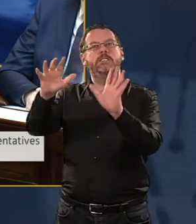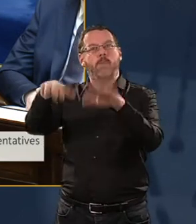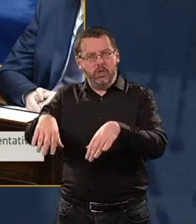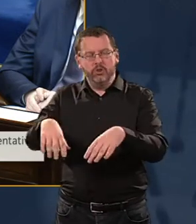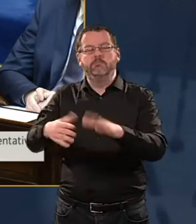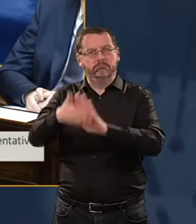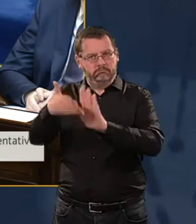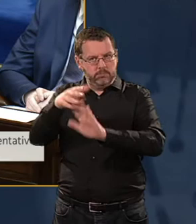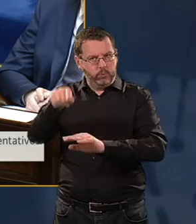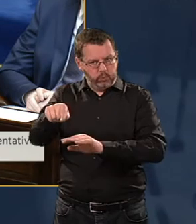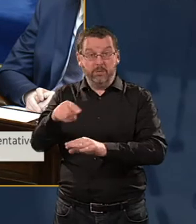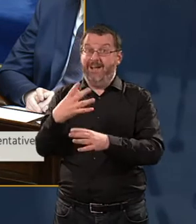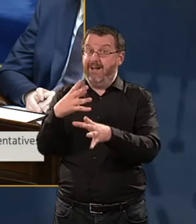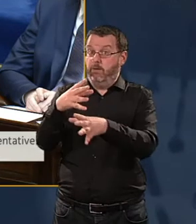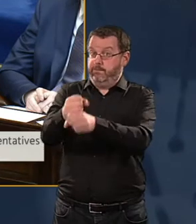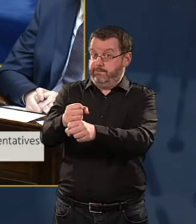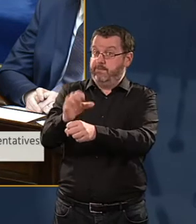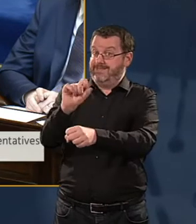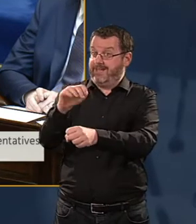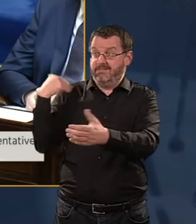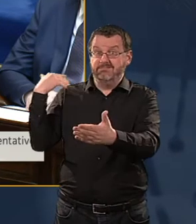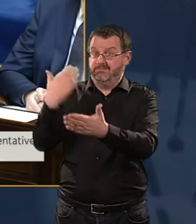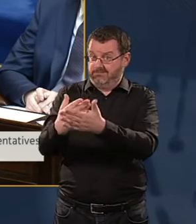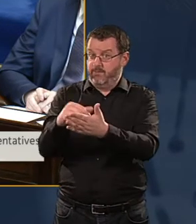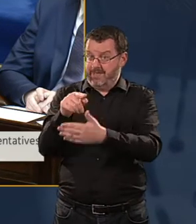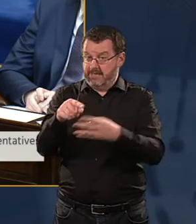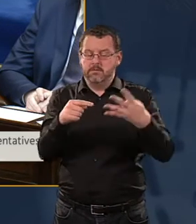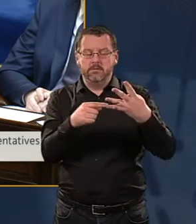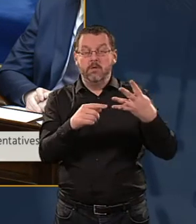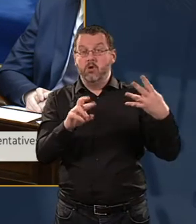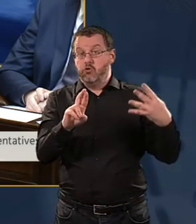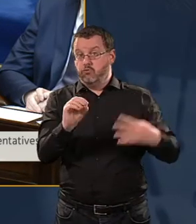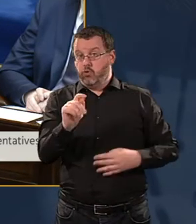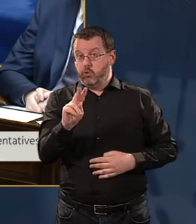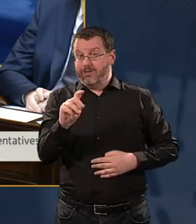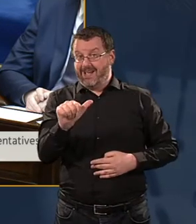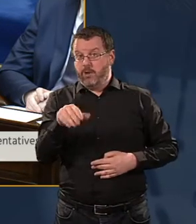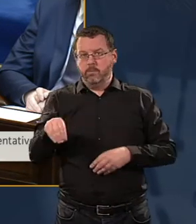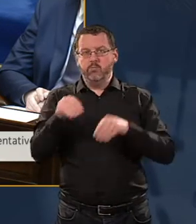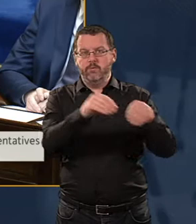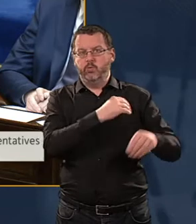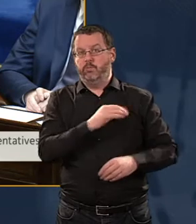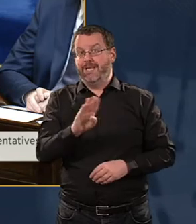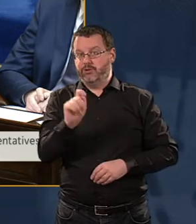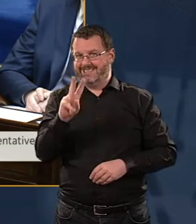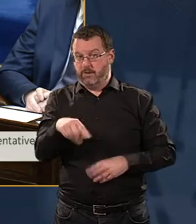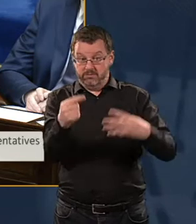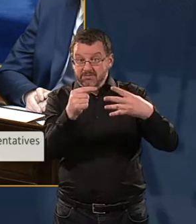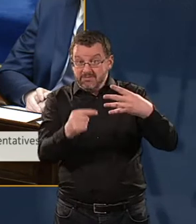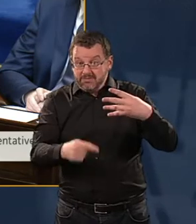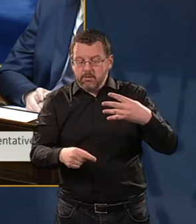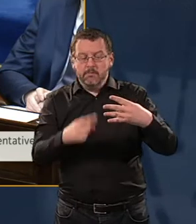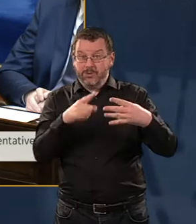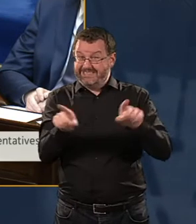site is designated for that and has been for quite some time. And the rotunda to Blanchistown. They can't all be done at the same time.